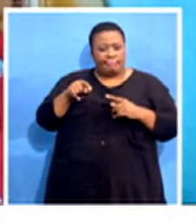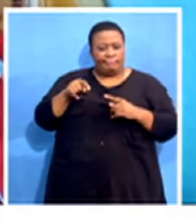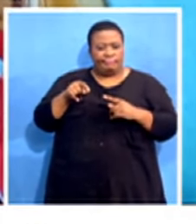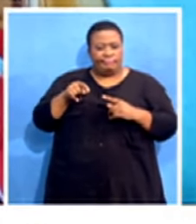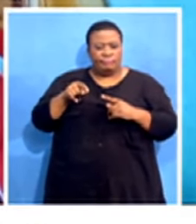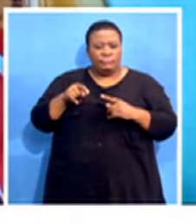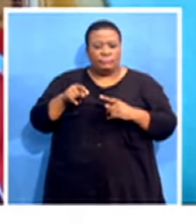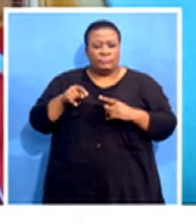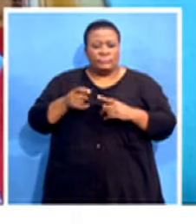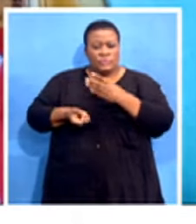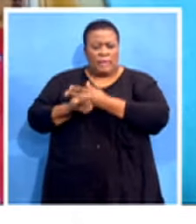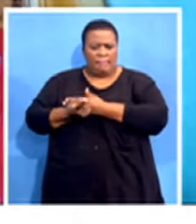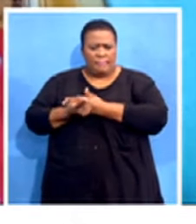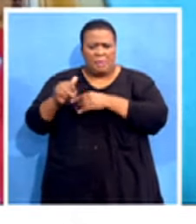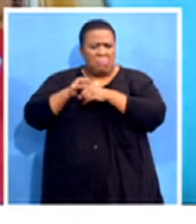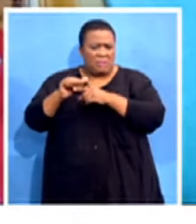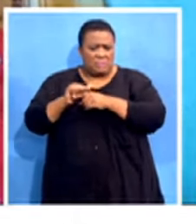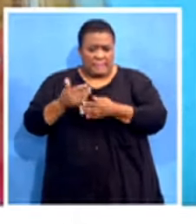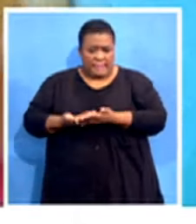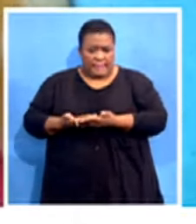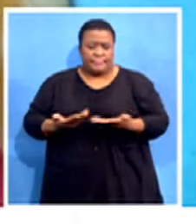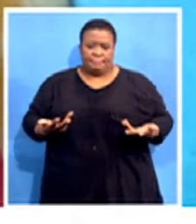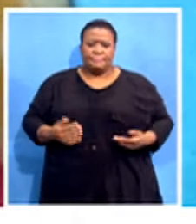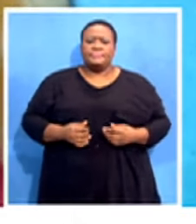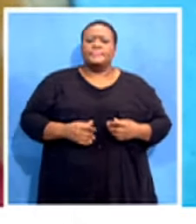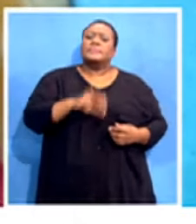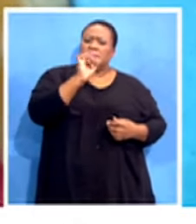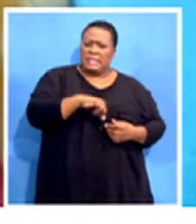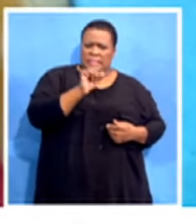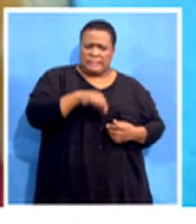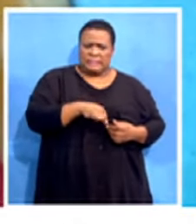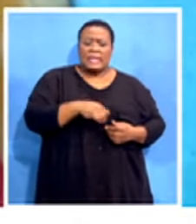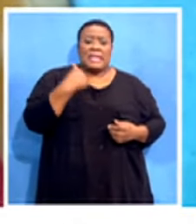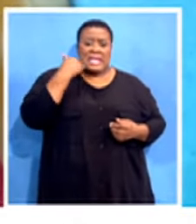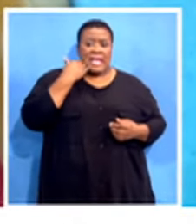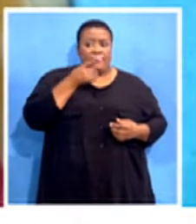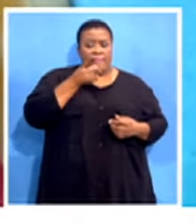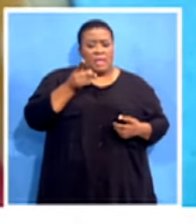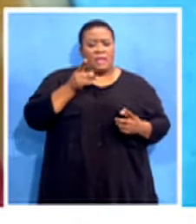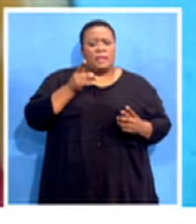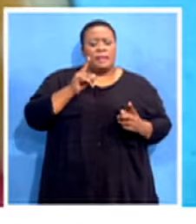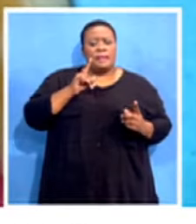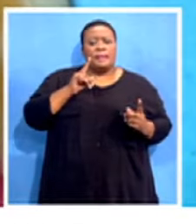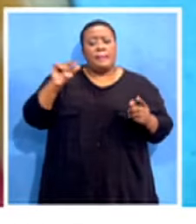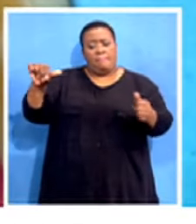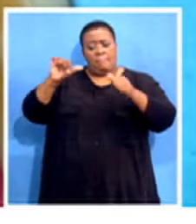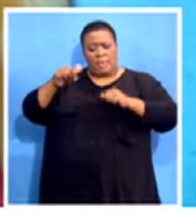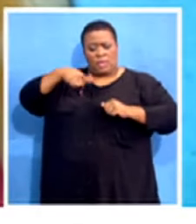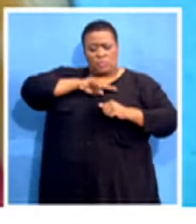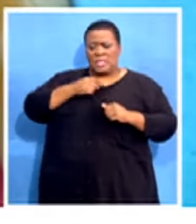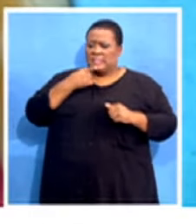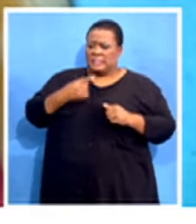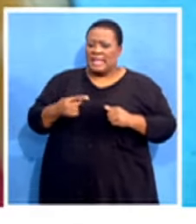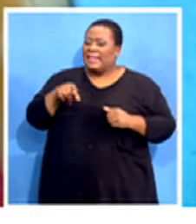They are certainly practical. If the employer was coming back to us in the bargaining chambers saying